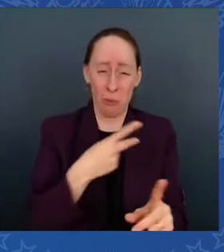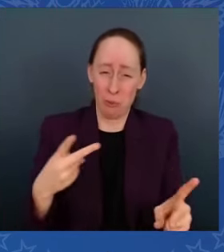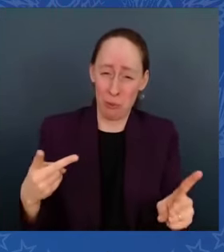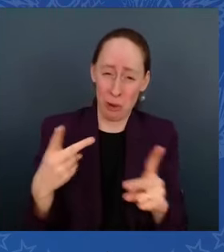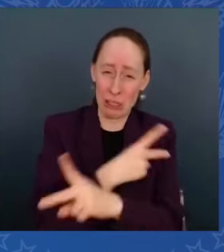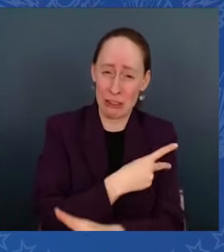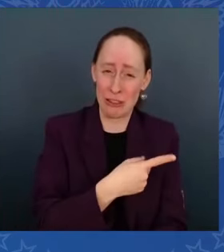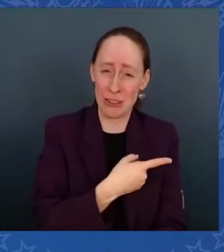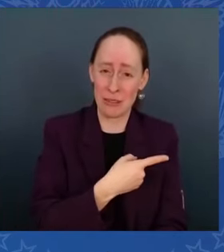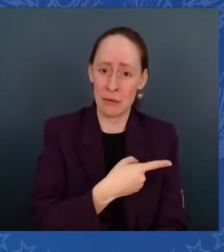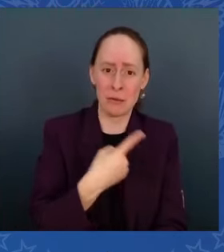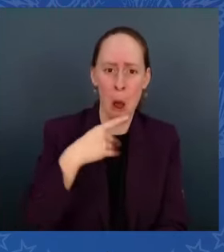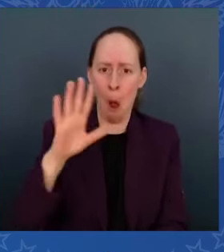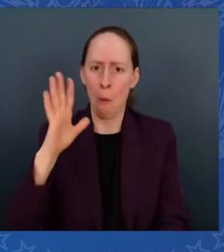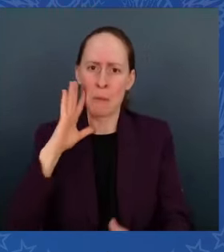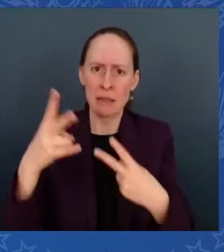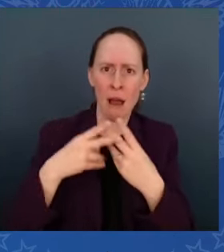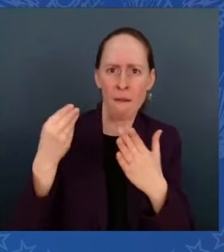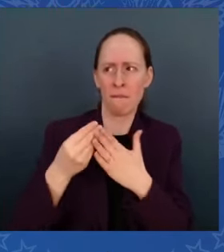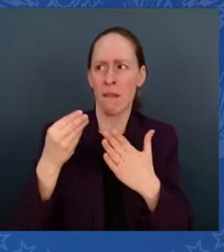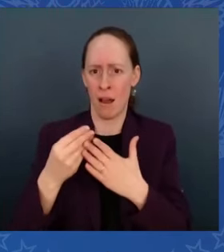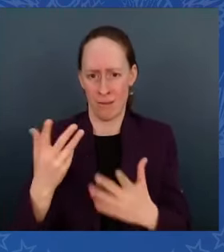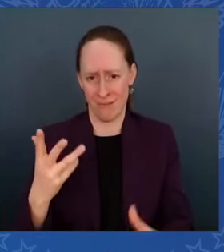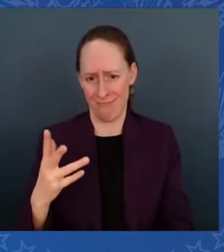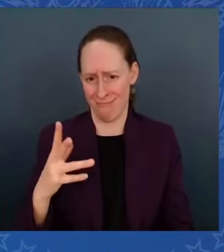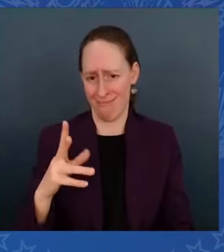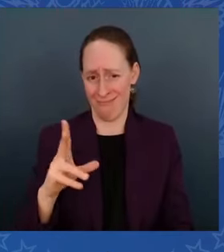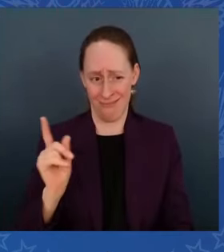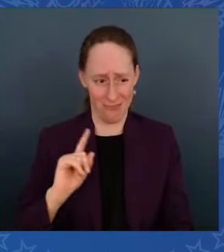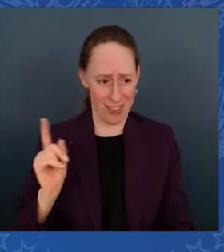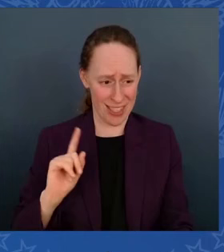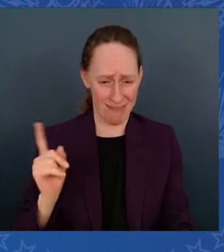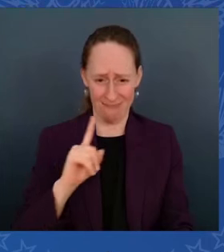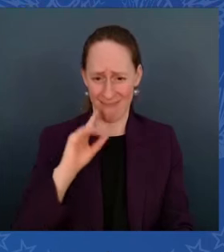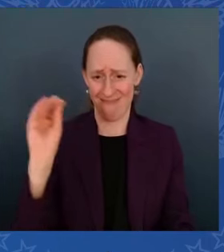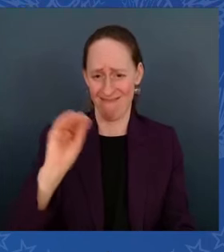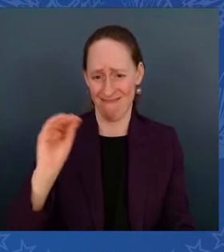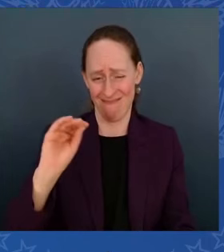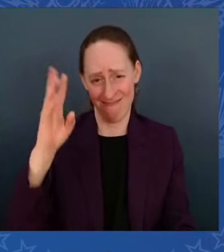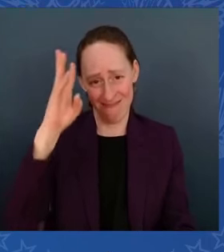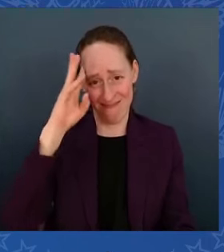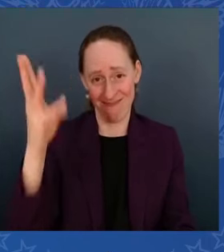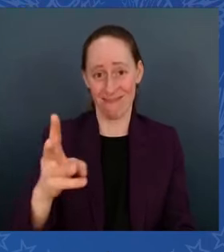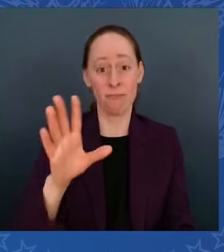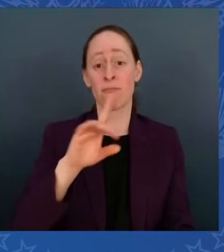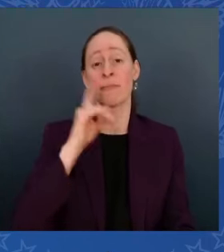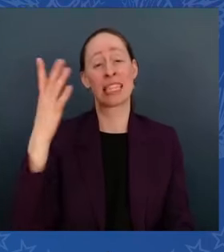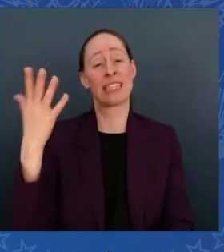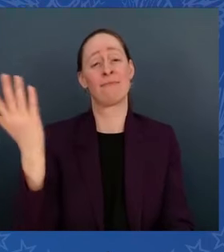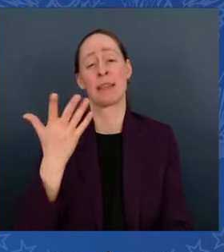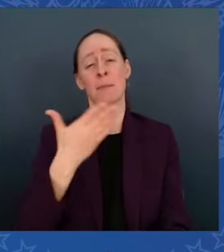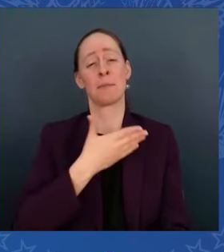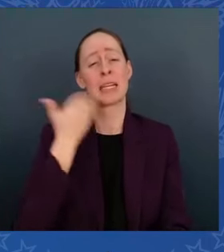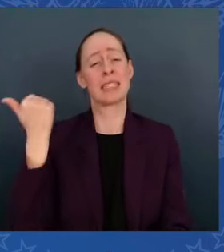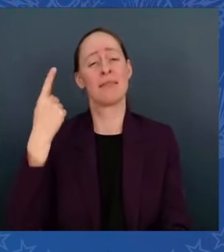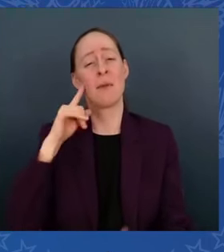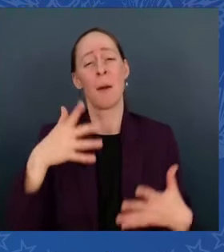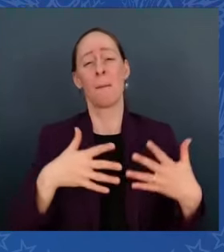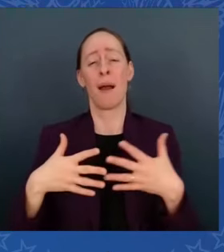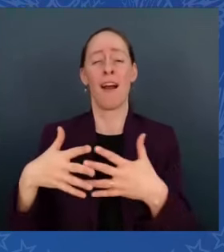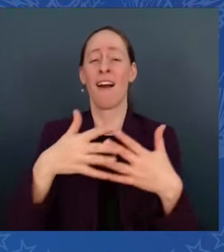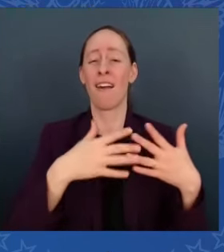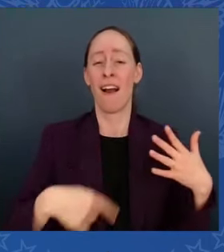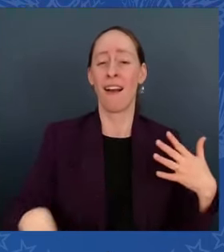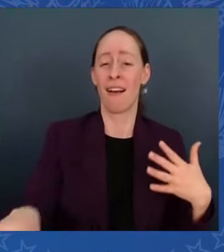Well, that's not how I see things. I believe in doing what's always worked best for this country — investing in all of America